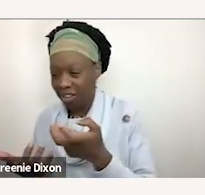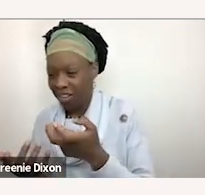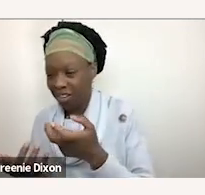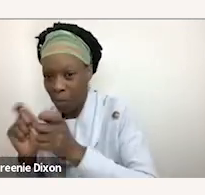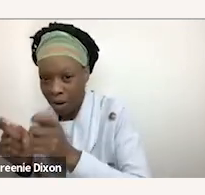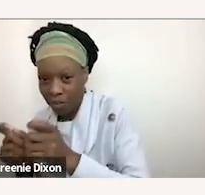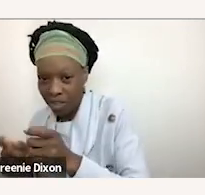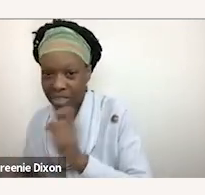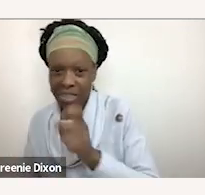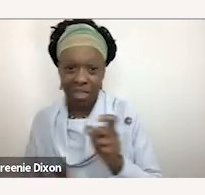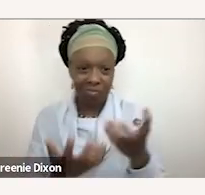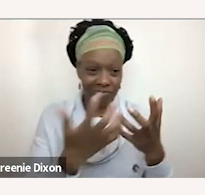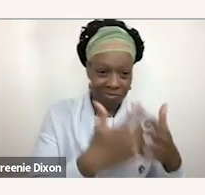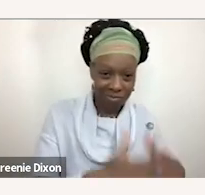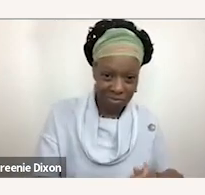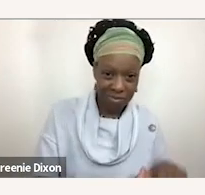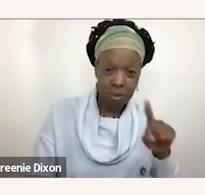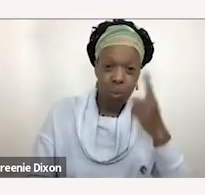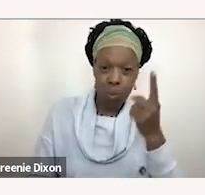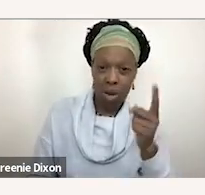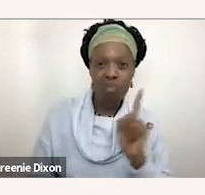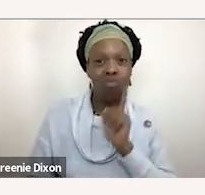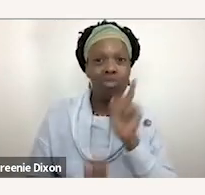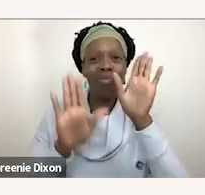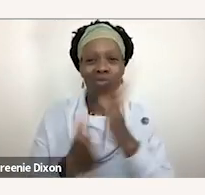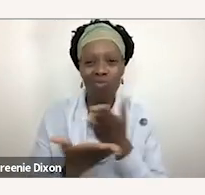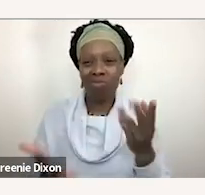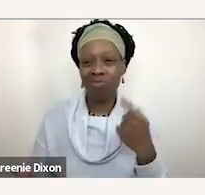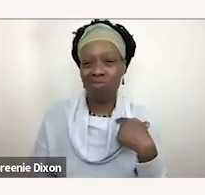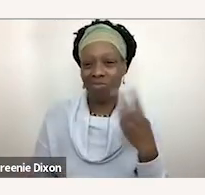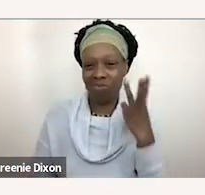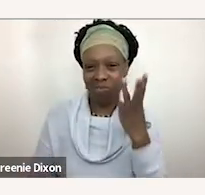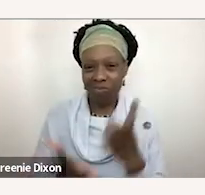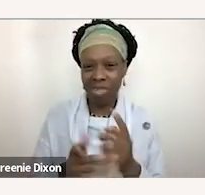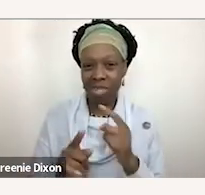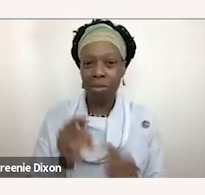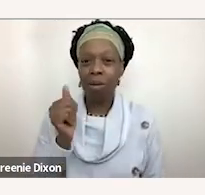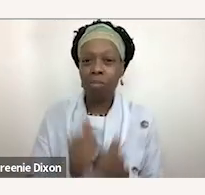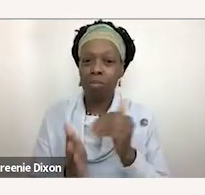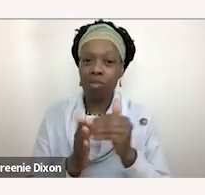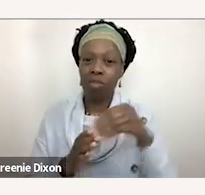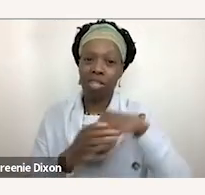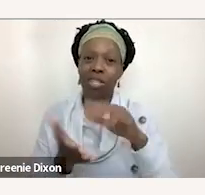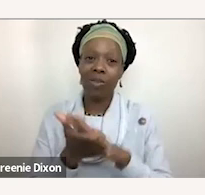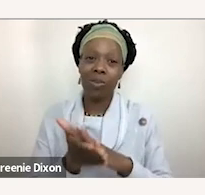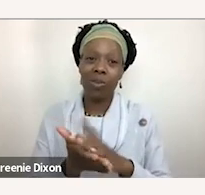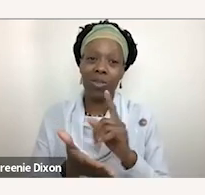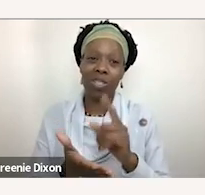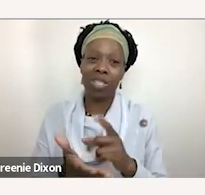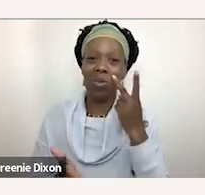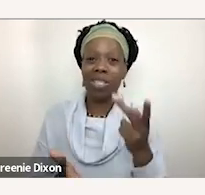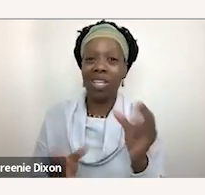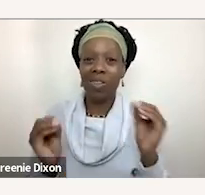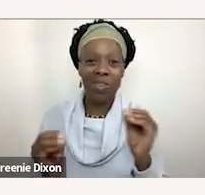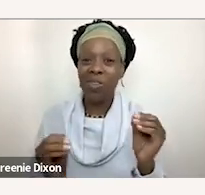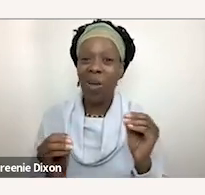so that was sort of one you know really wonderful thing that i saw but really what you see in schools i think is absolutely that hesitation to